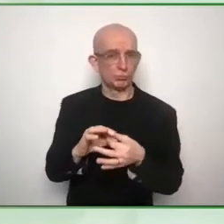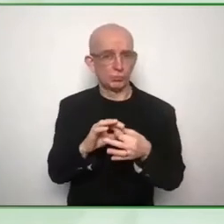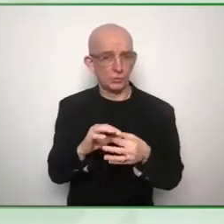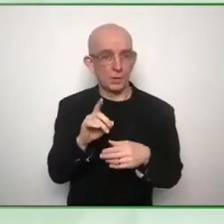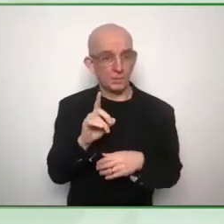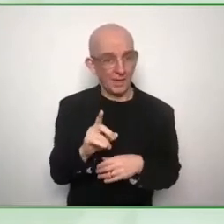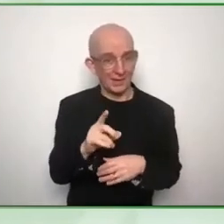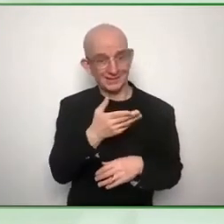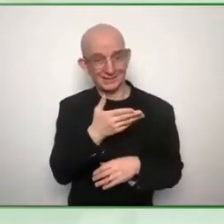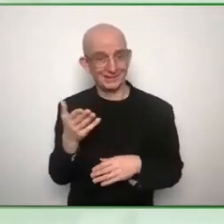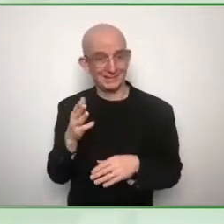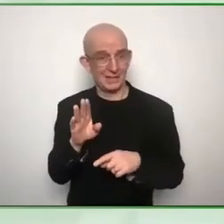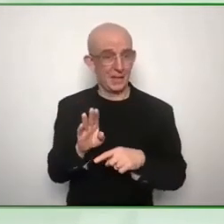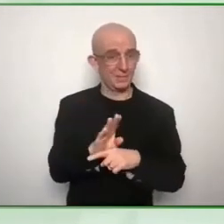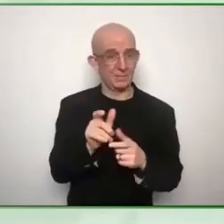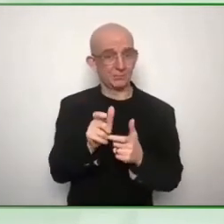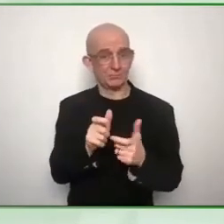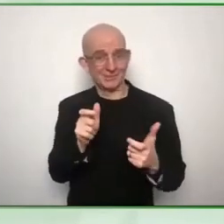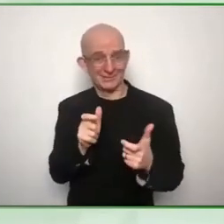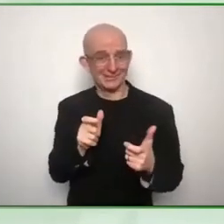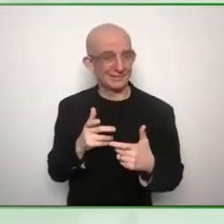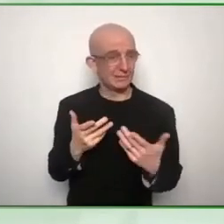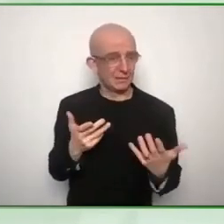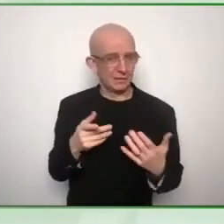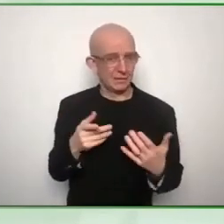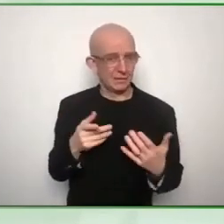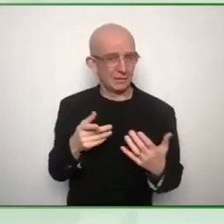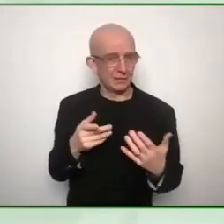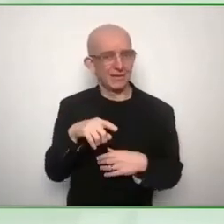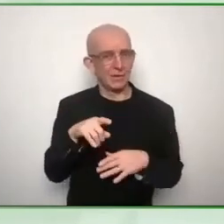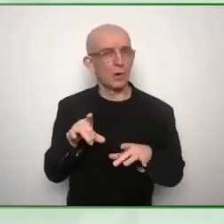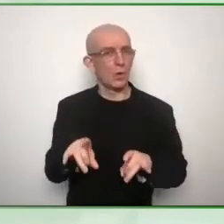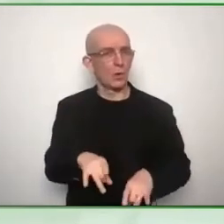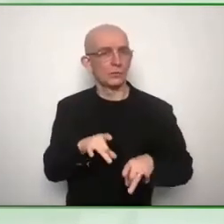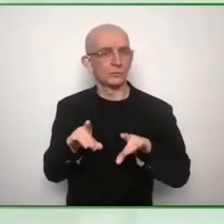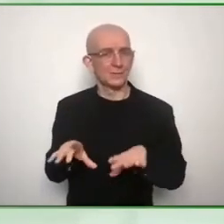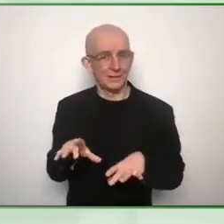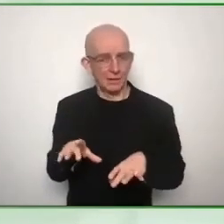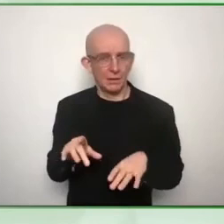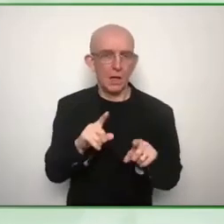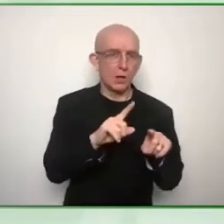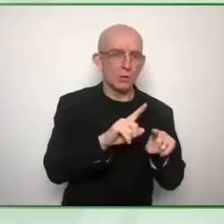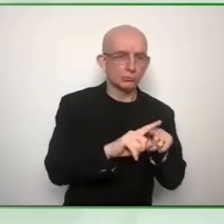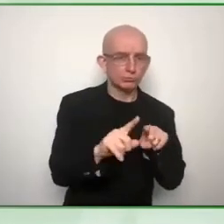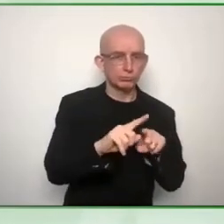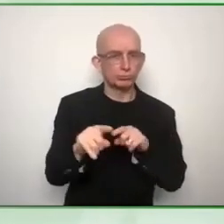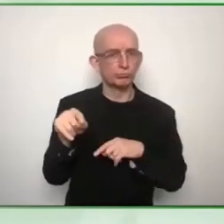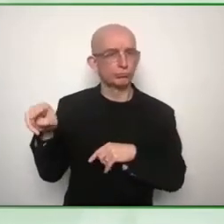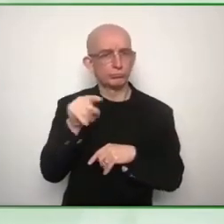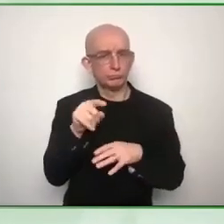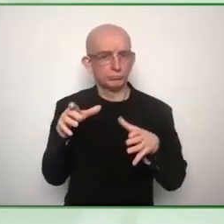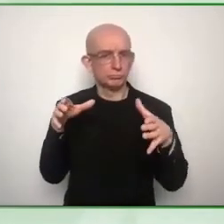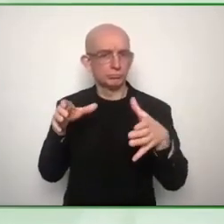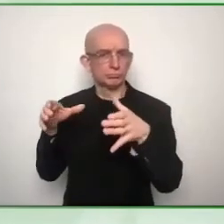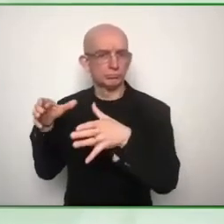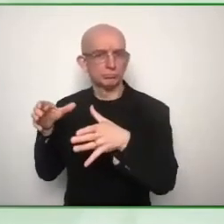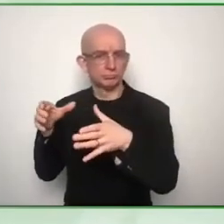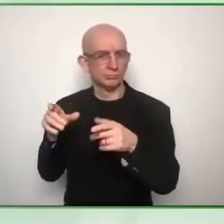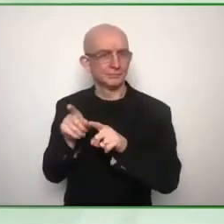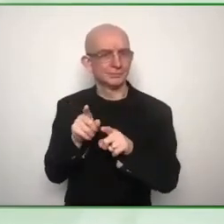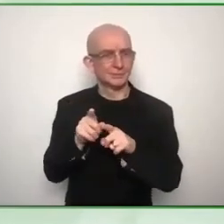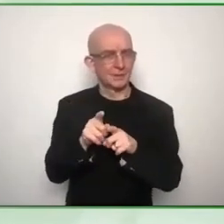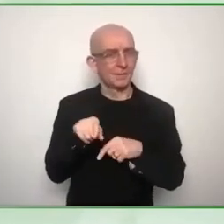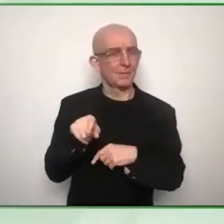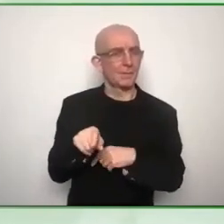if there's no other input for from from raf or or brett i you know talking about comprehension what i would like to do is